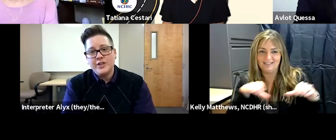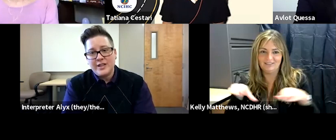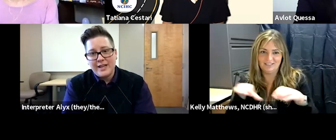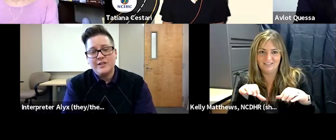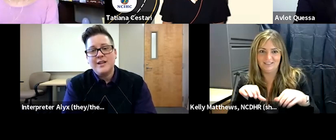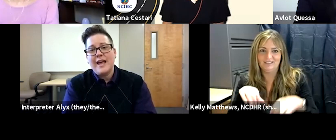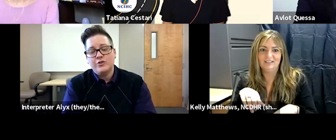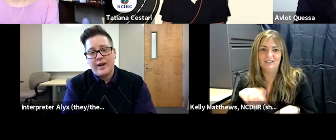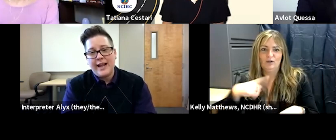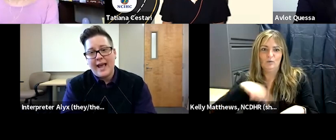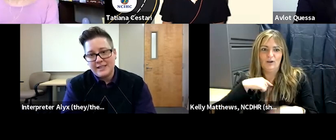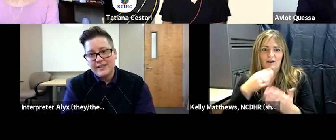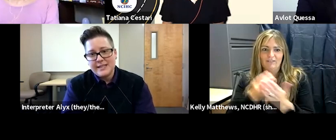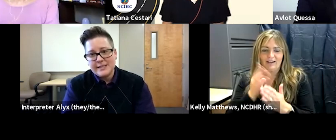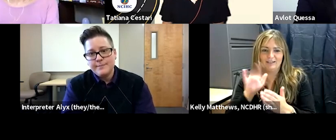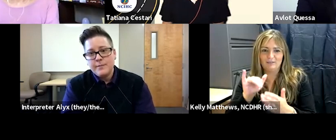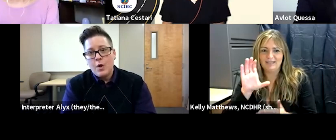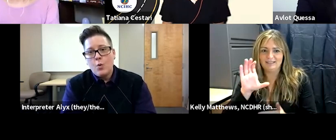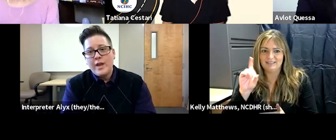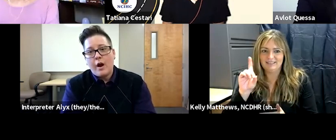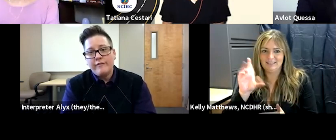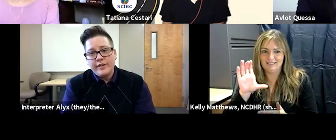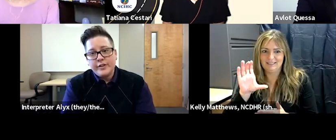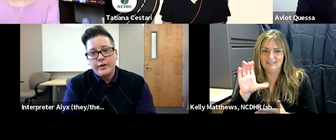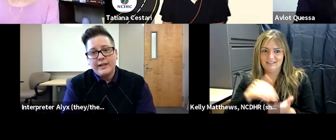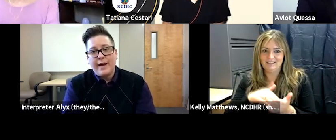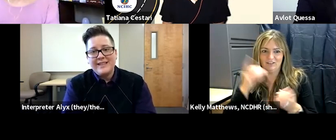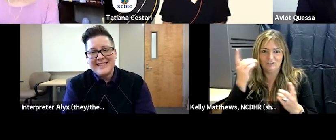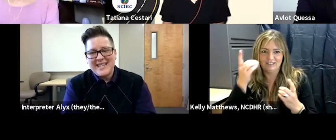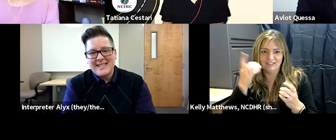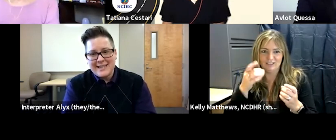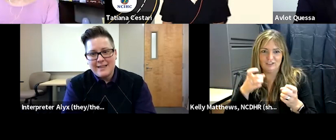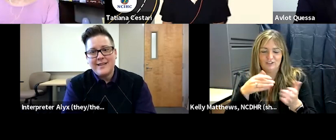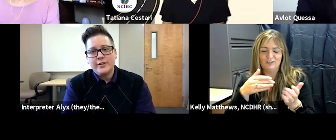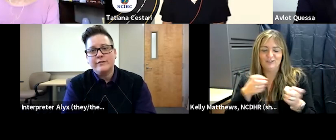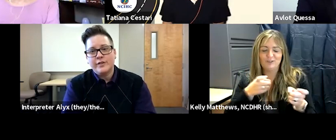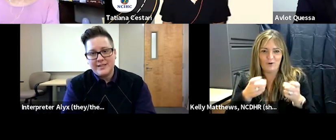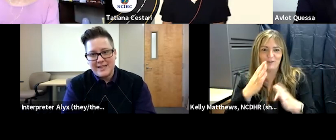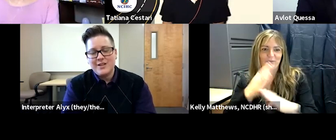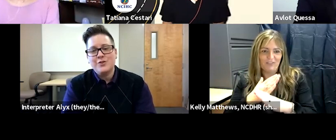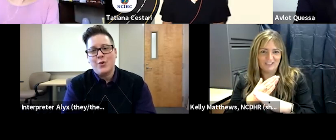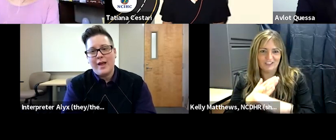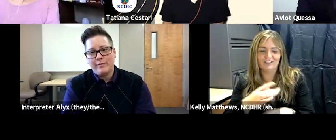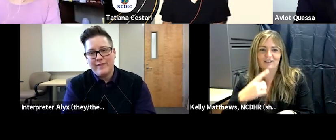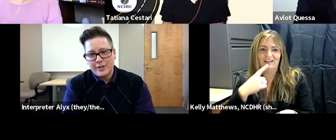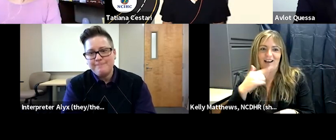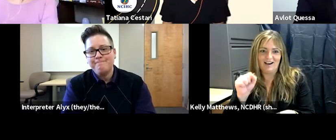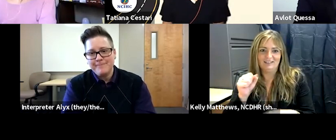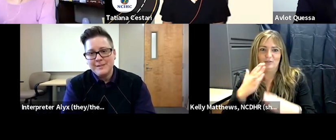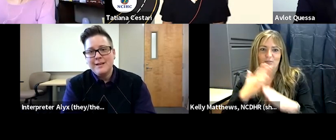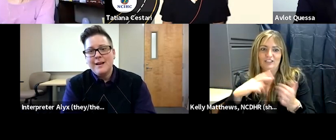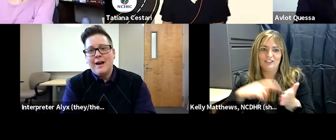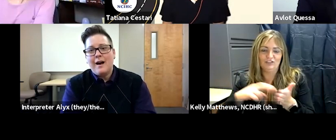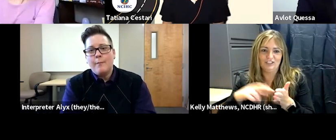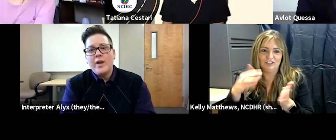of our education and training activities we are funded currently by the cdc the center for disease control and prevention